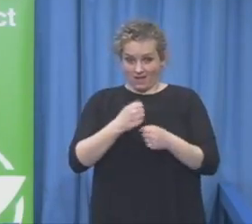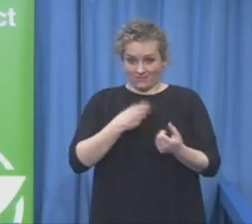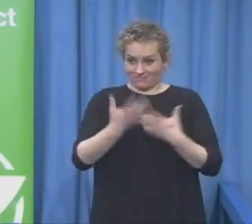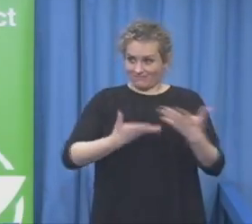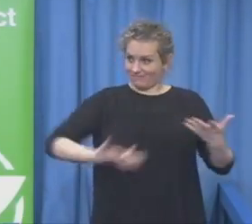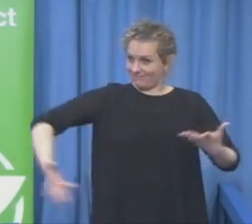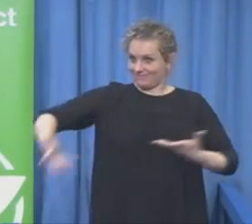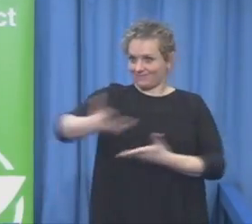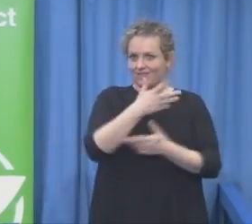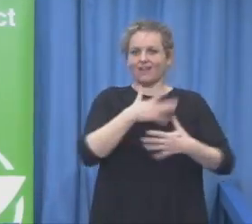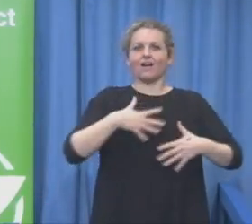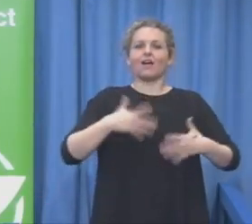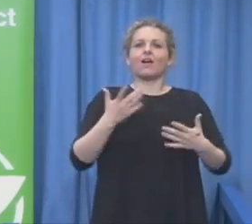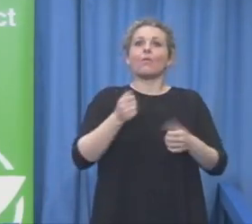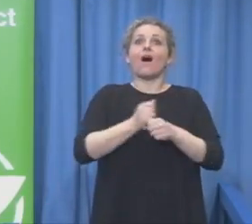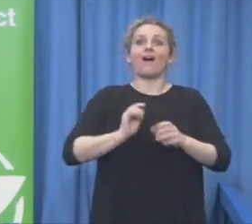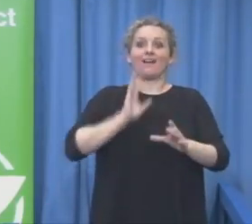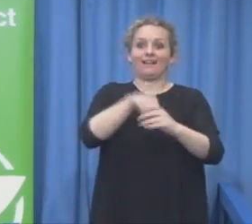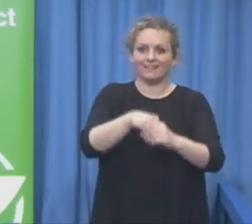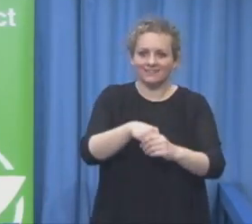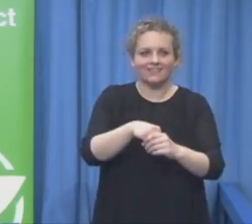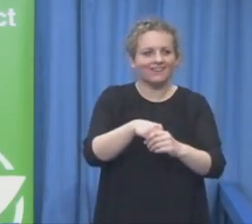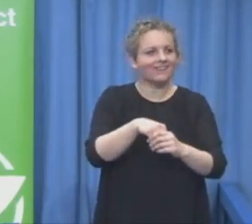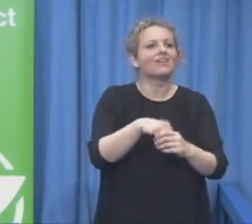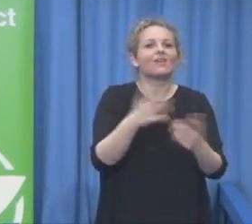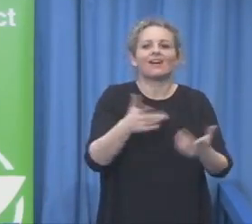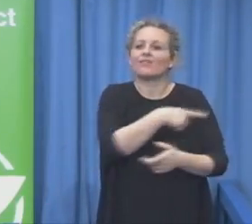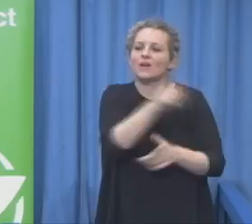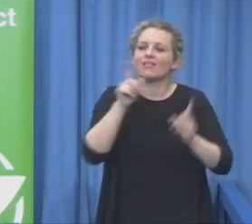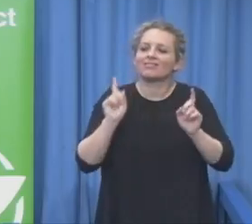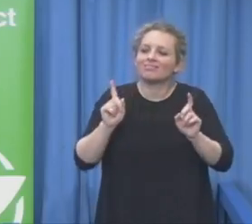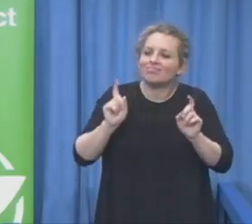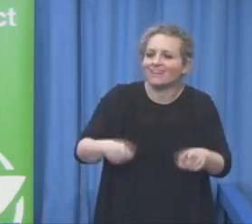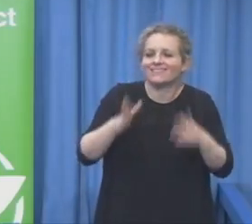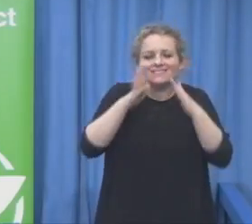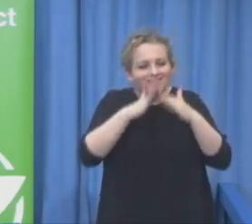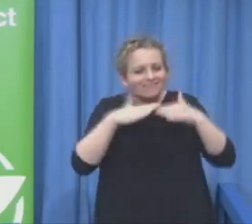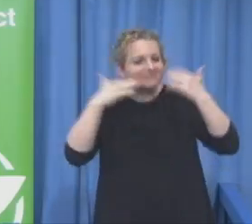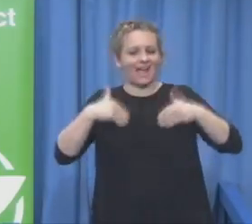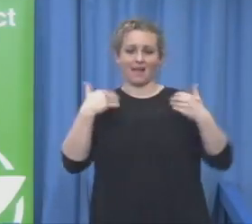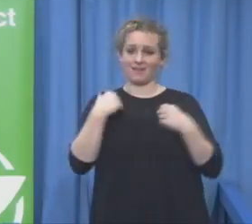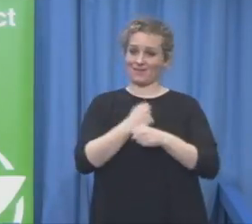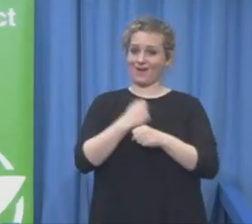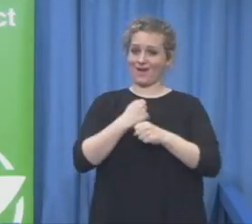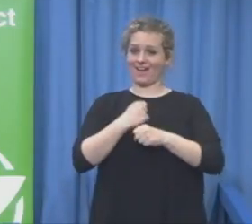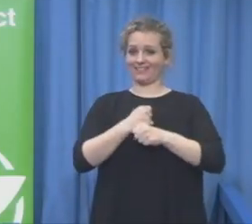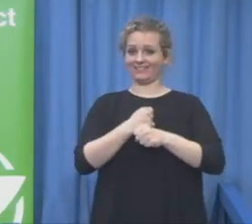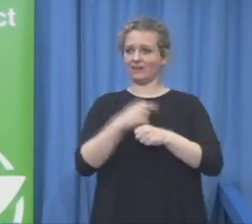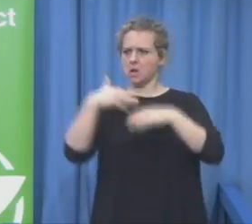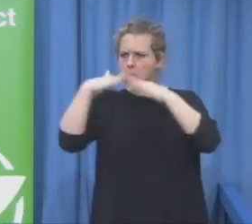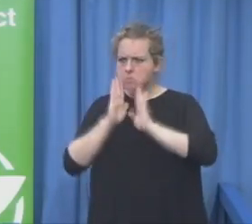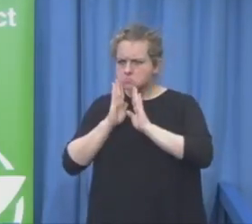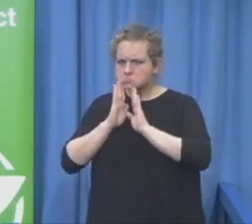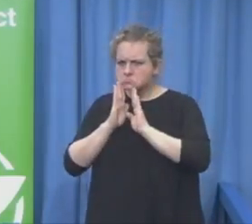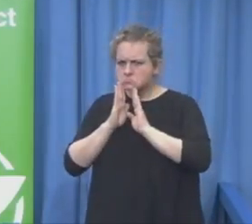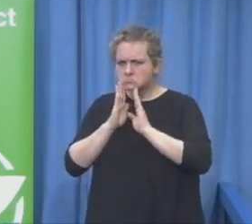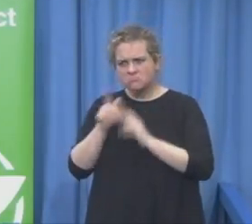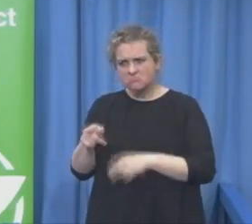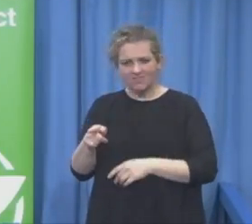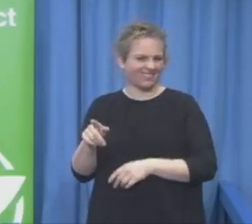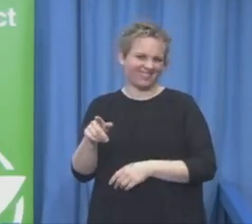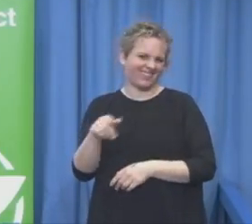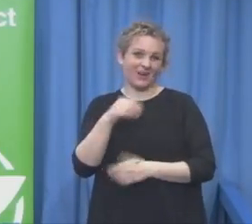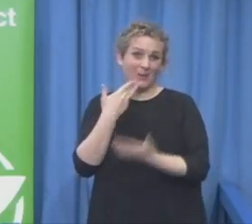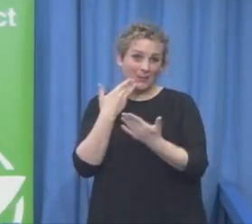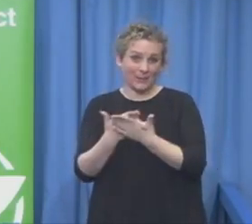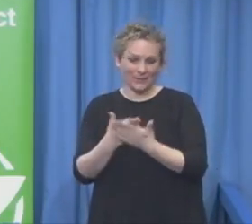you very much. I'm very sorry that we've come to the end of our time. I think probably if I'm going to sum up something